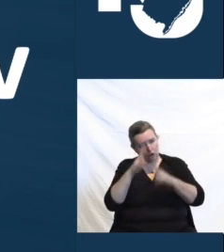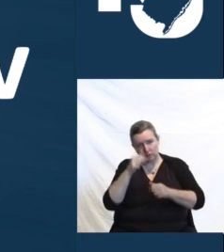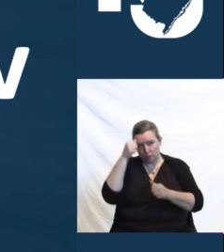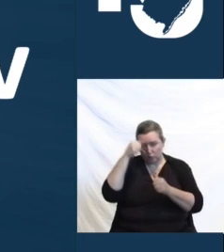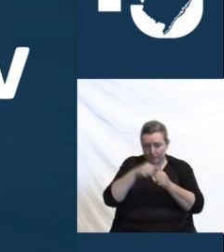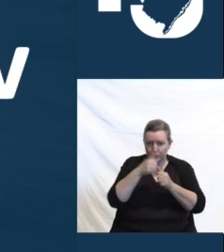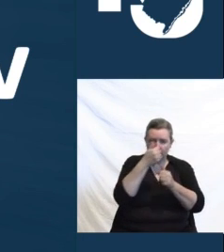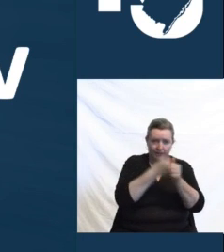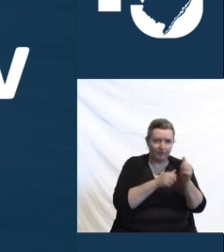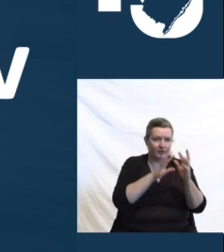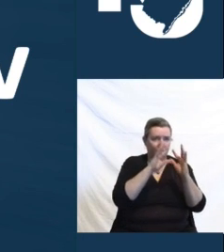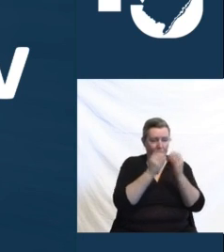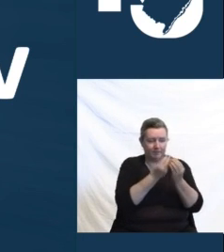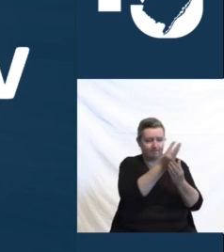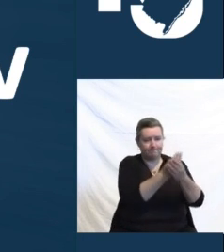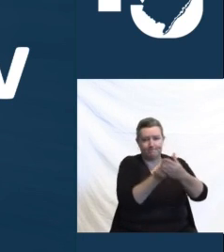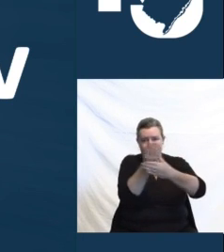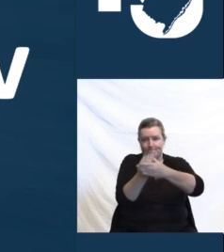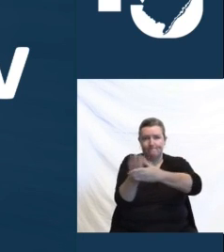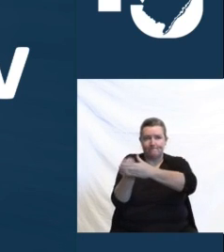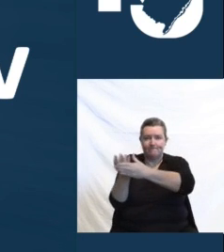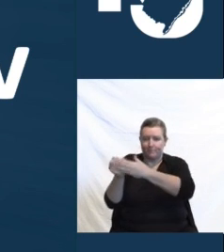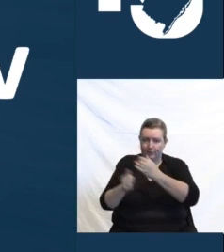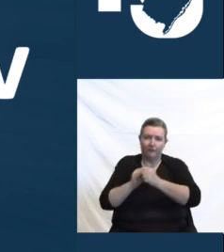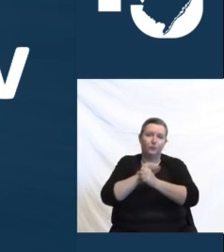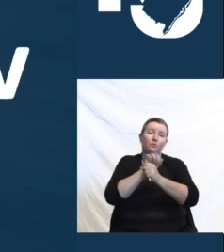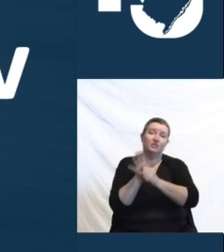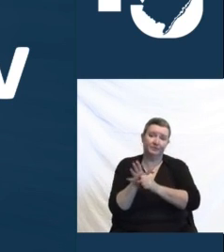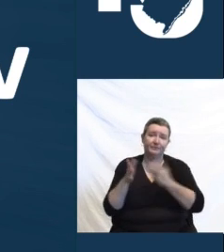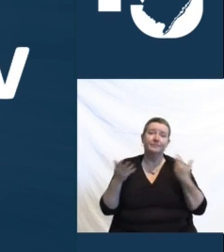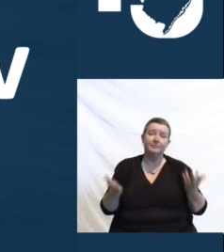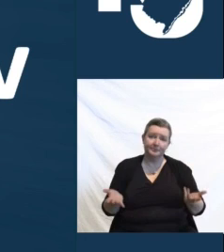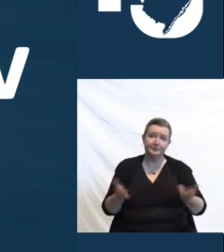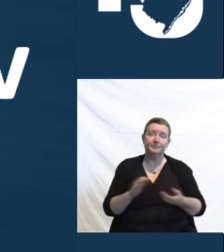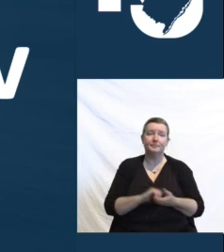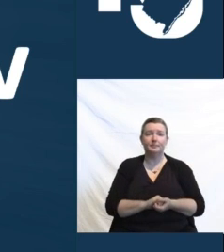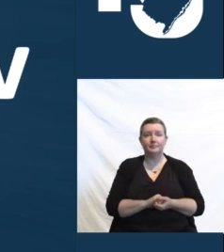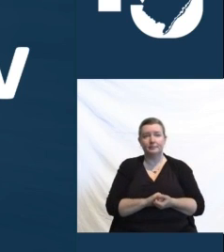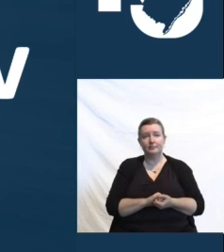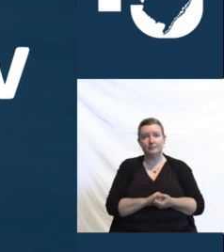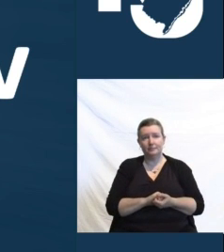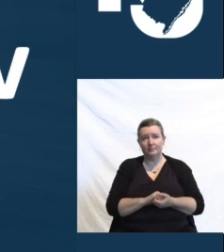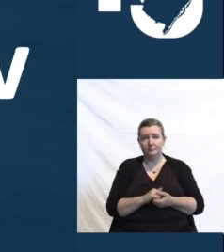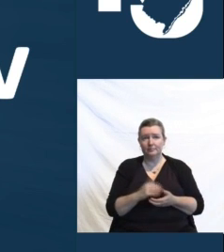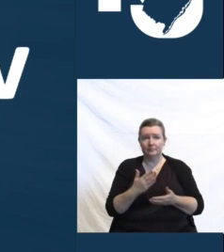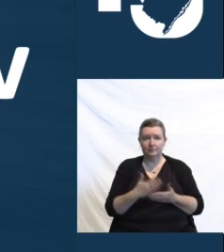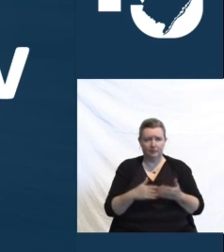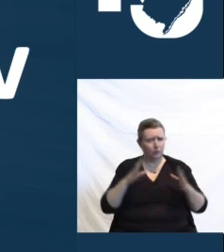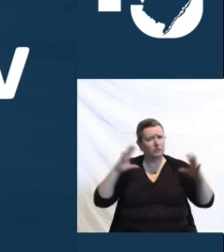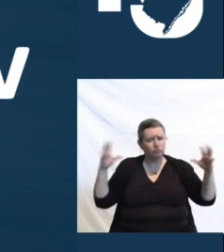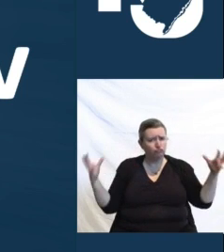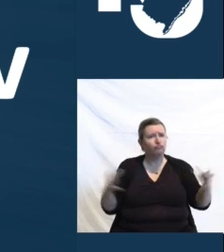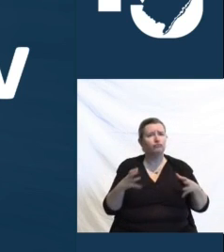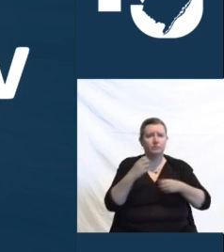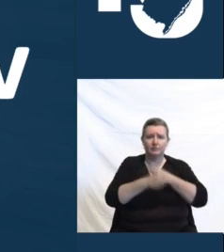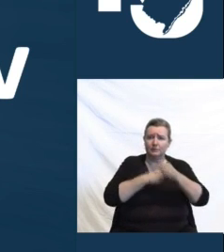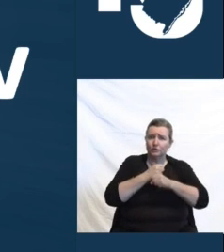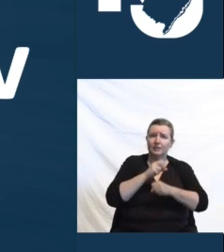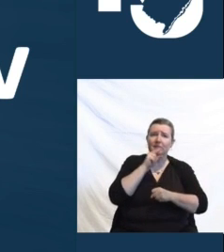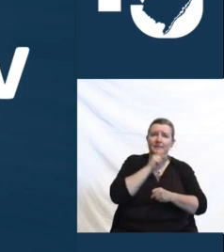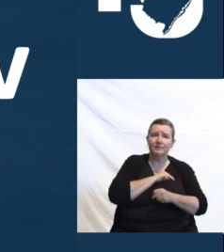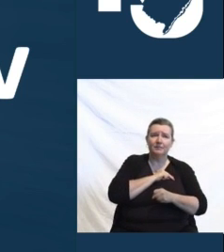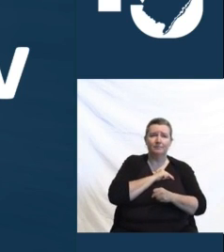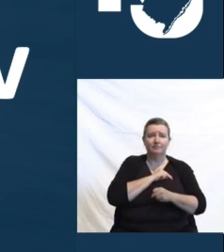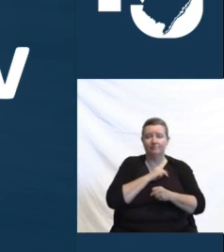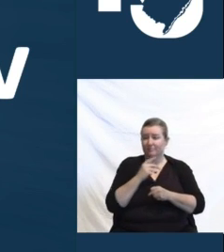one to this virus. And we are especially mindful of those families whose tables this year have an empty space at them, both physically and